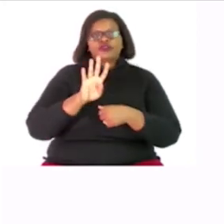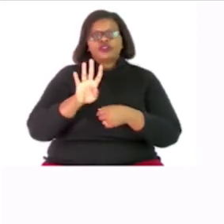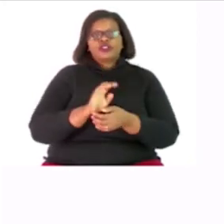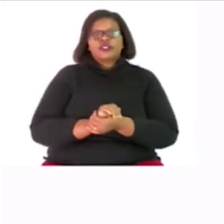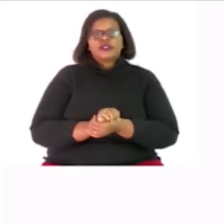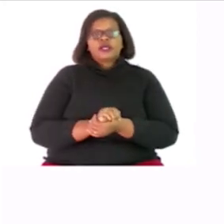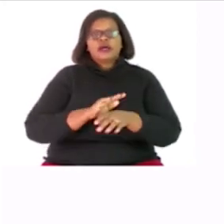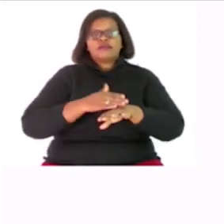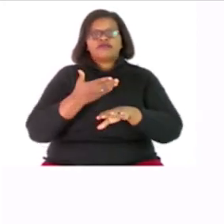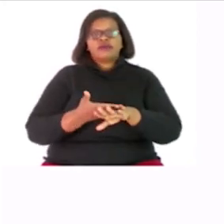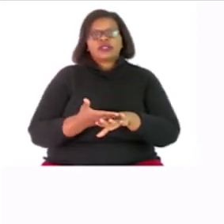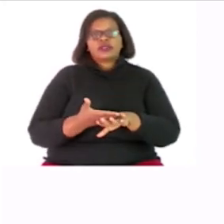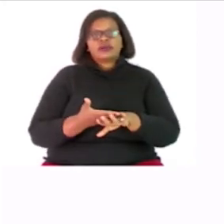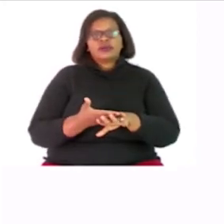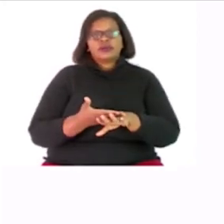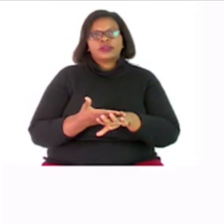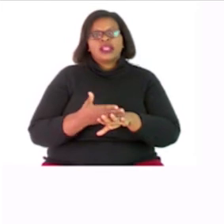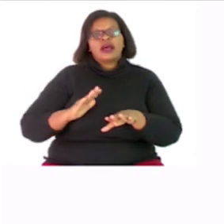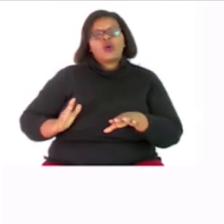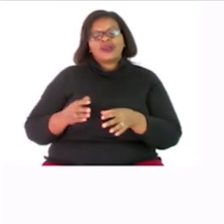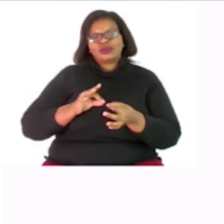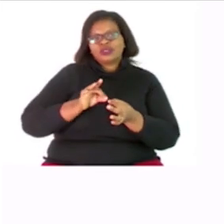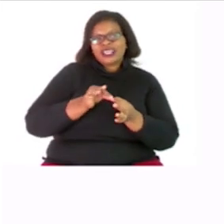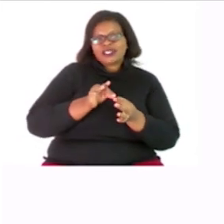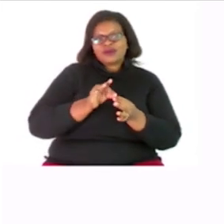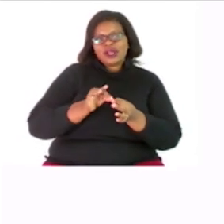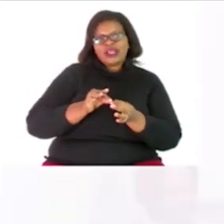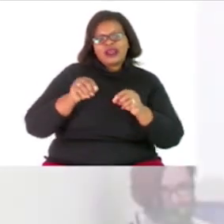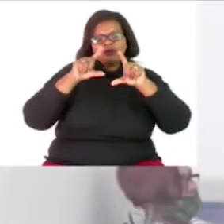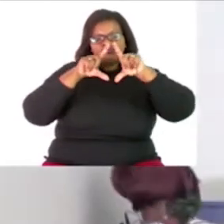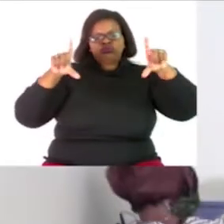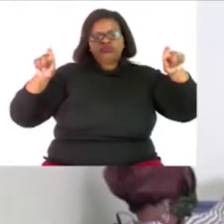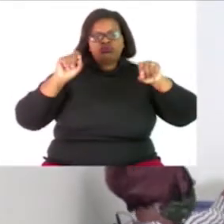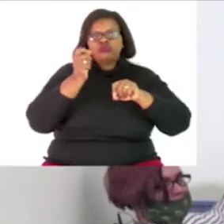some examples which I want to explain on the board for you